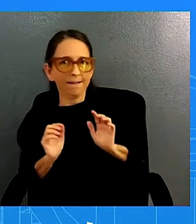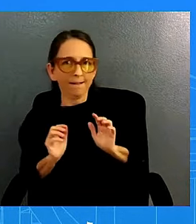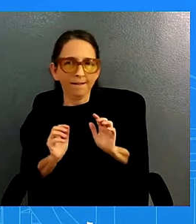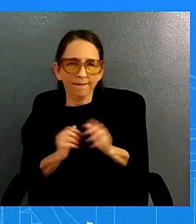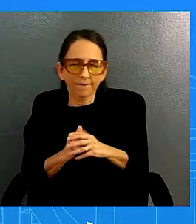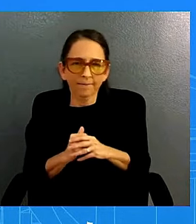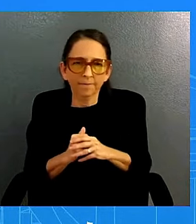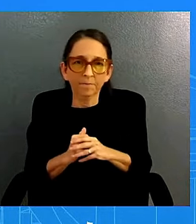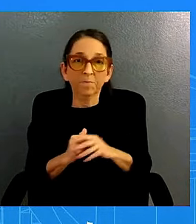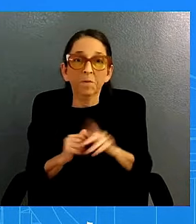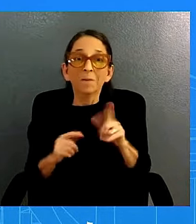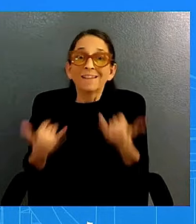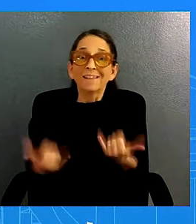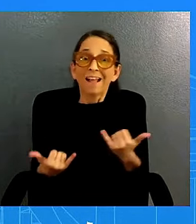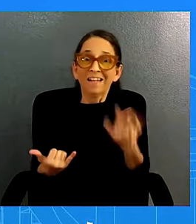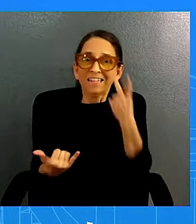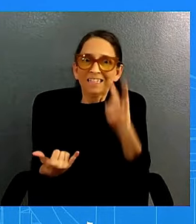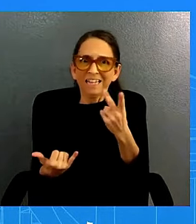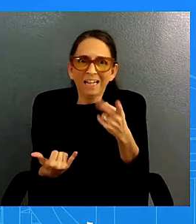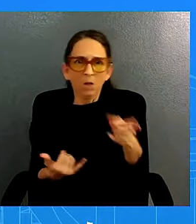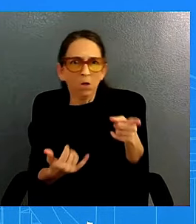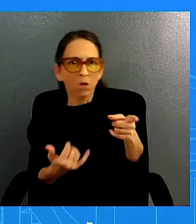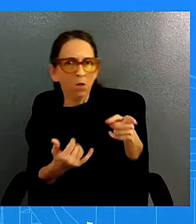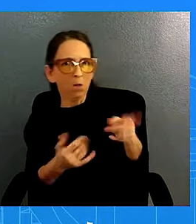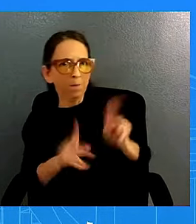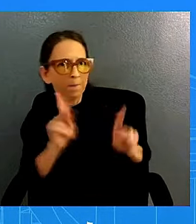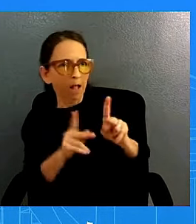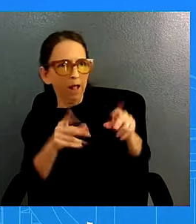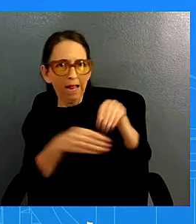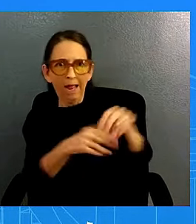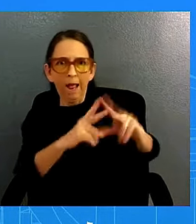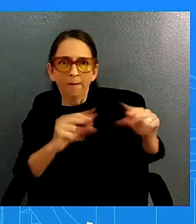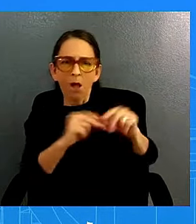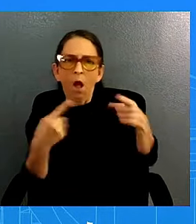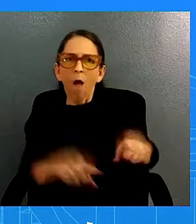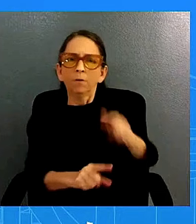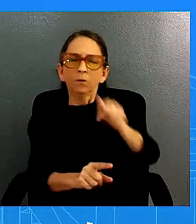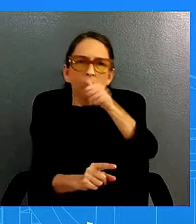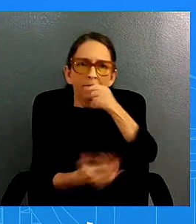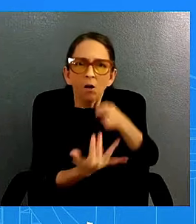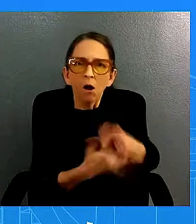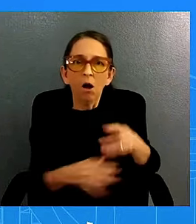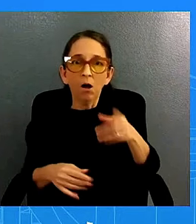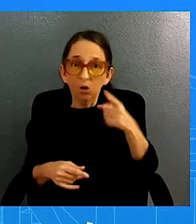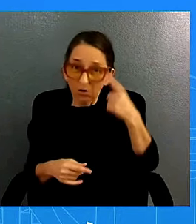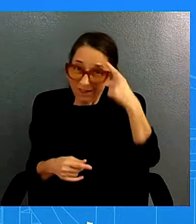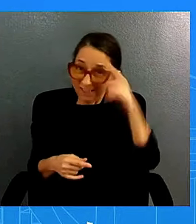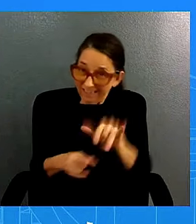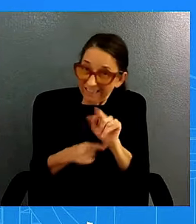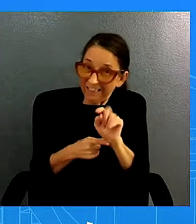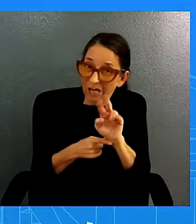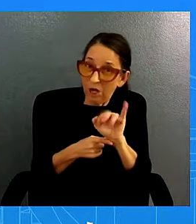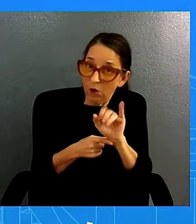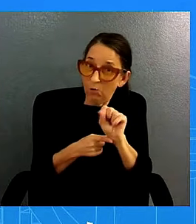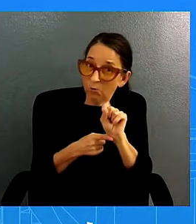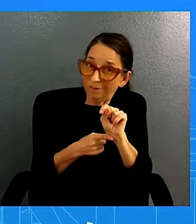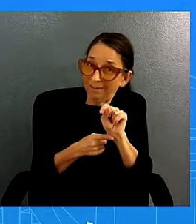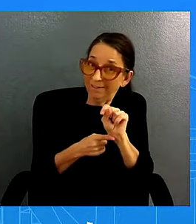endured do you think that was act of terrorism i'm just not going to get into it from here look um